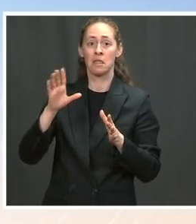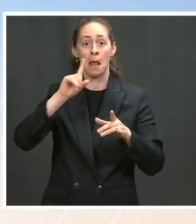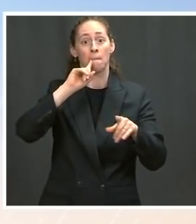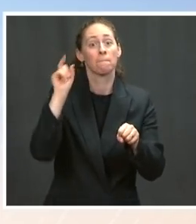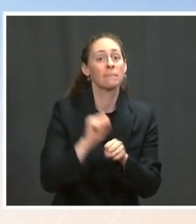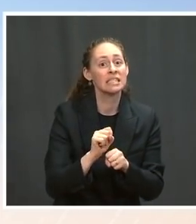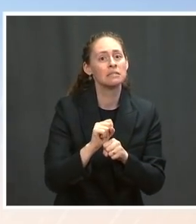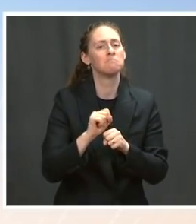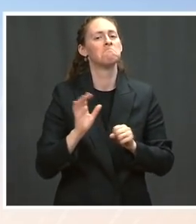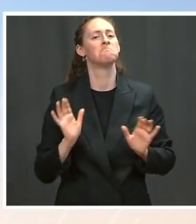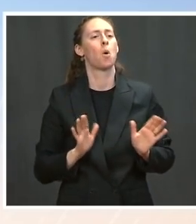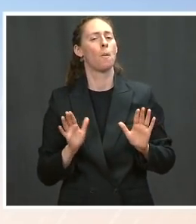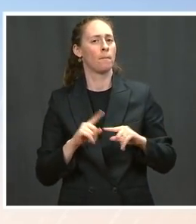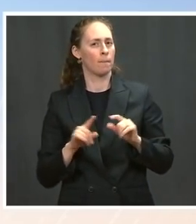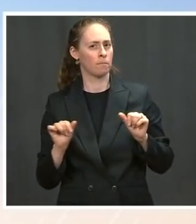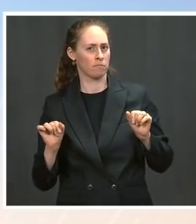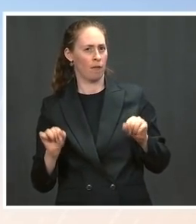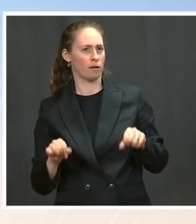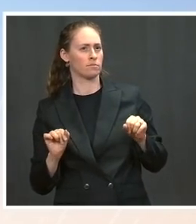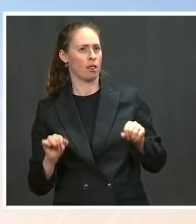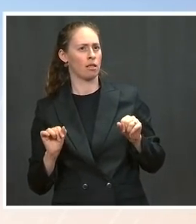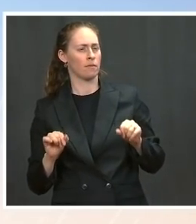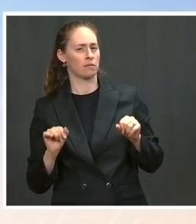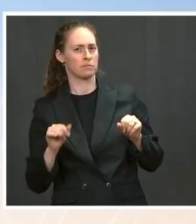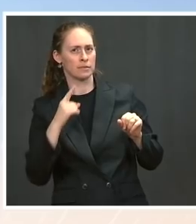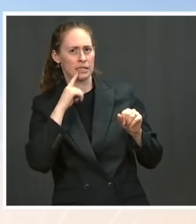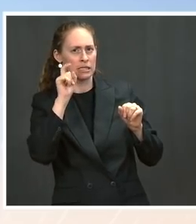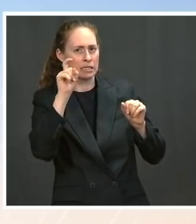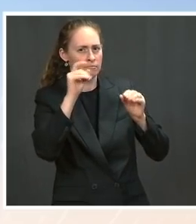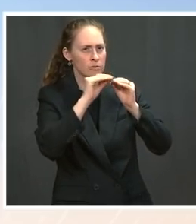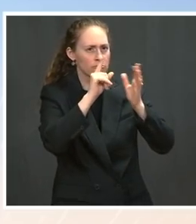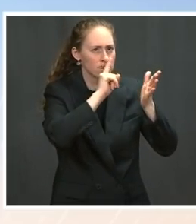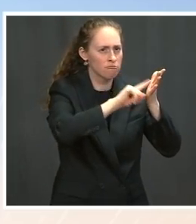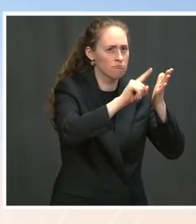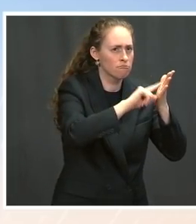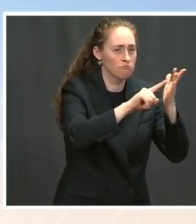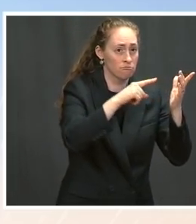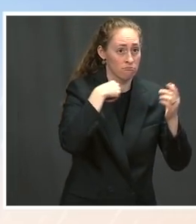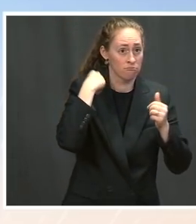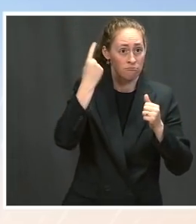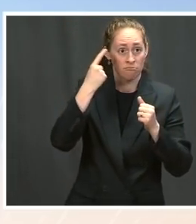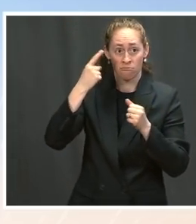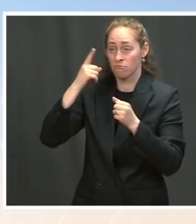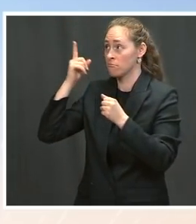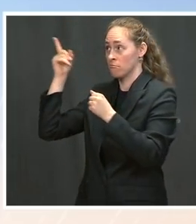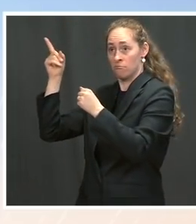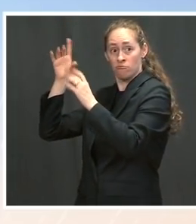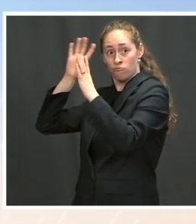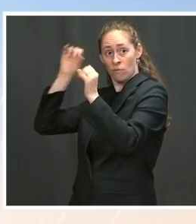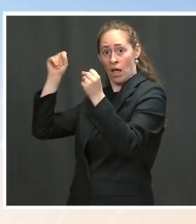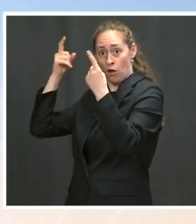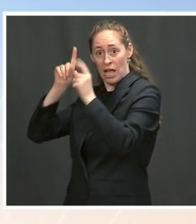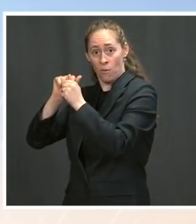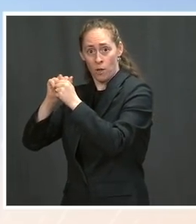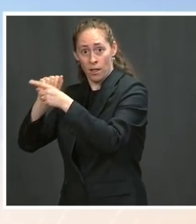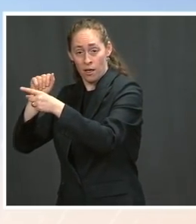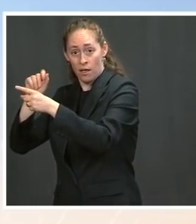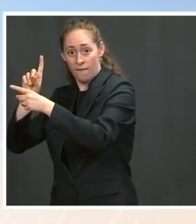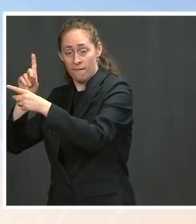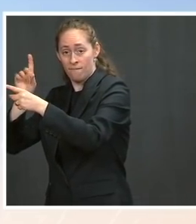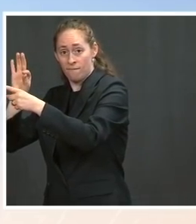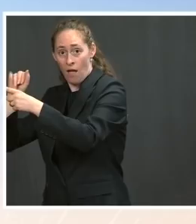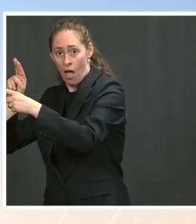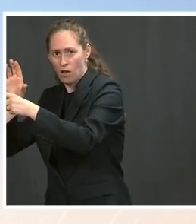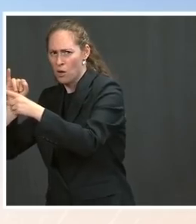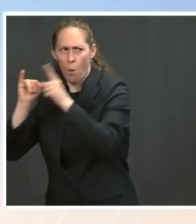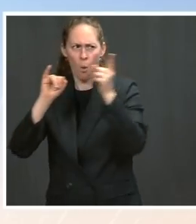investigation into it. Who does the President agree with, Dr. Fauci or the other officials? Does he think it was a lab leak? Ms. Well, the President has said, and